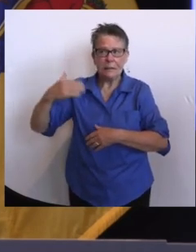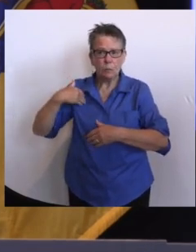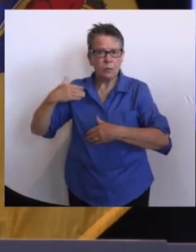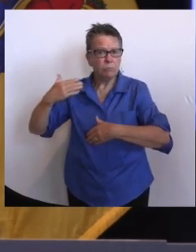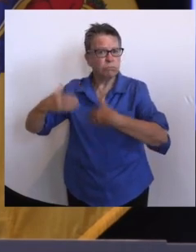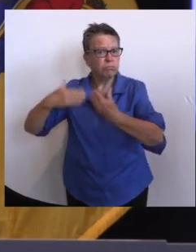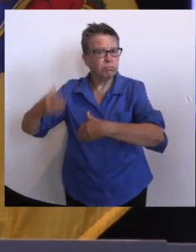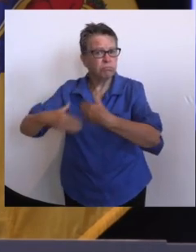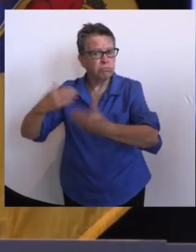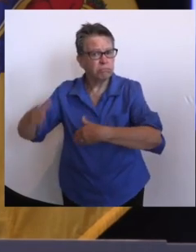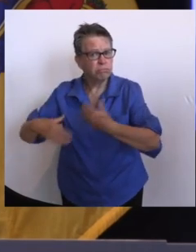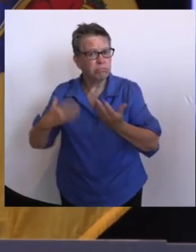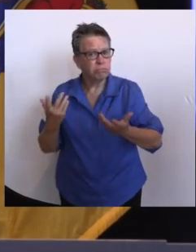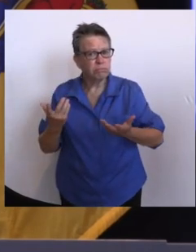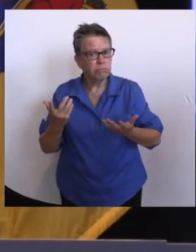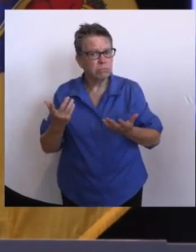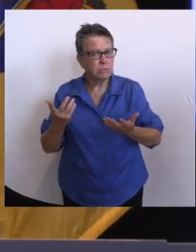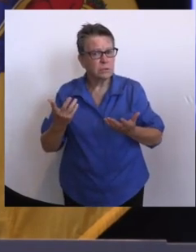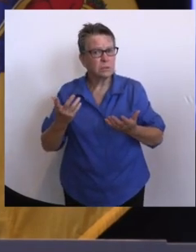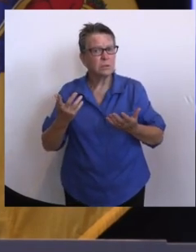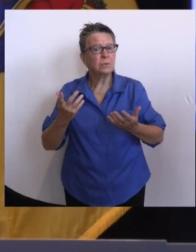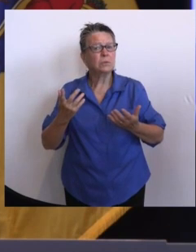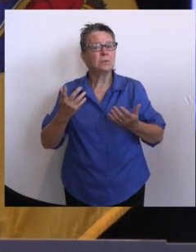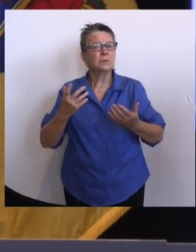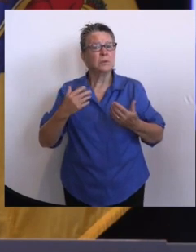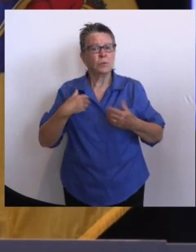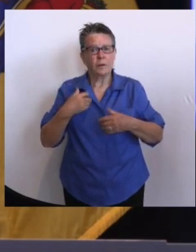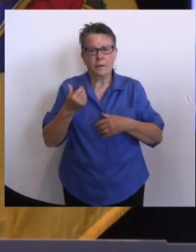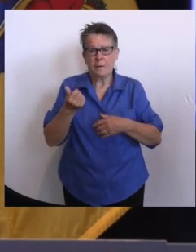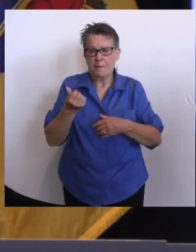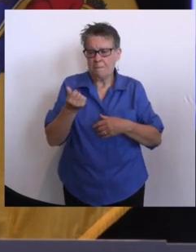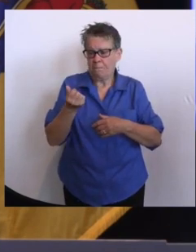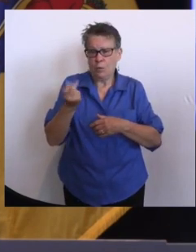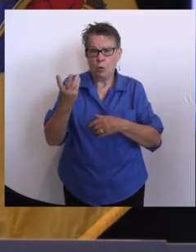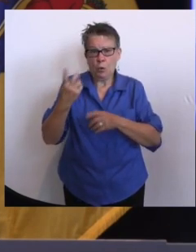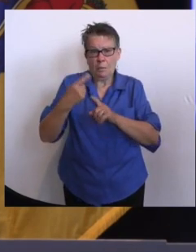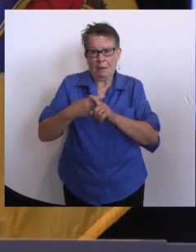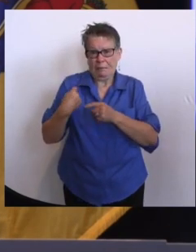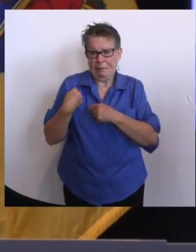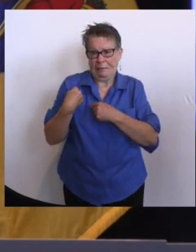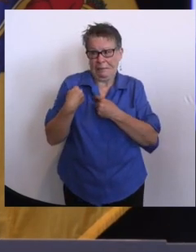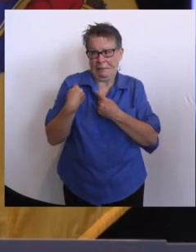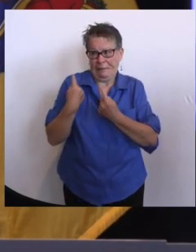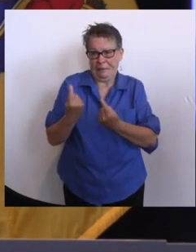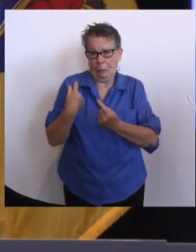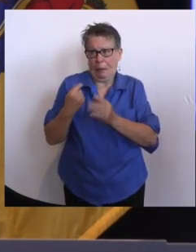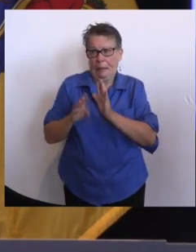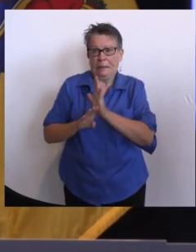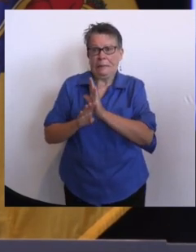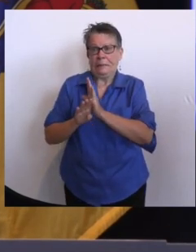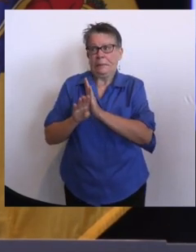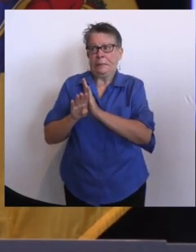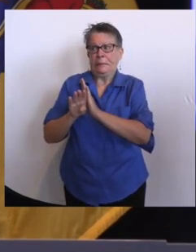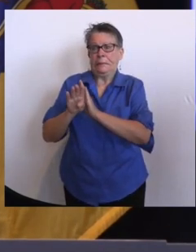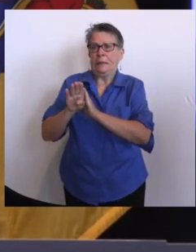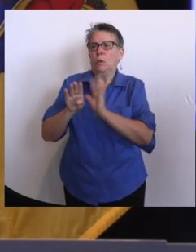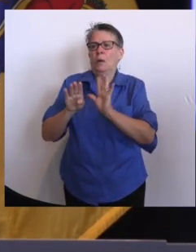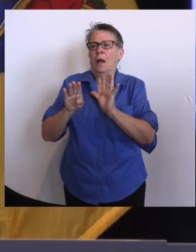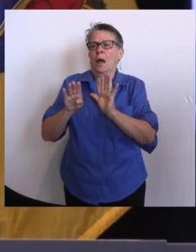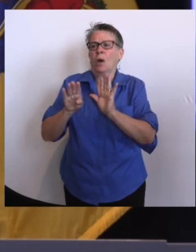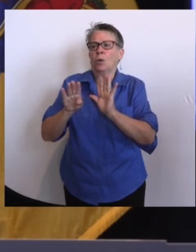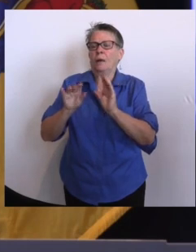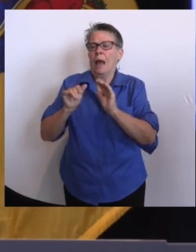bad as it was in the first or second wave. And for the most part, highly vaccinated, uh, if not entirely, uh, highly